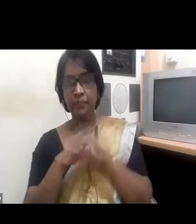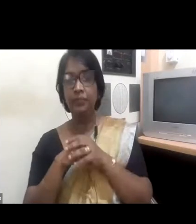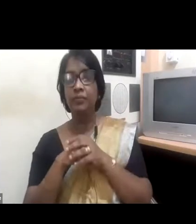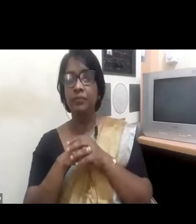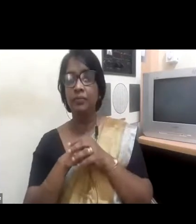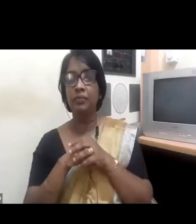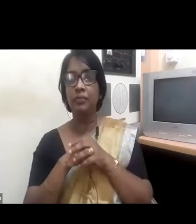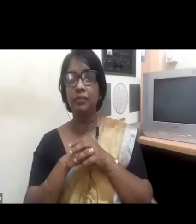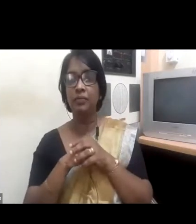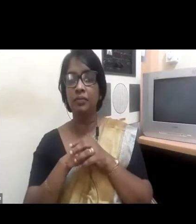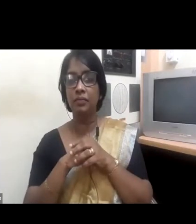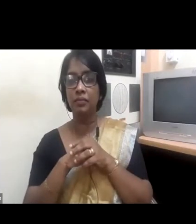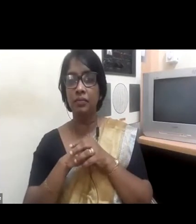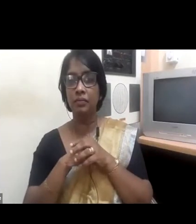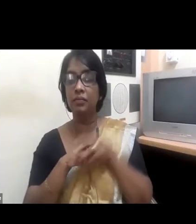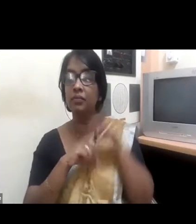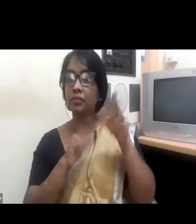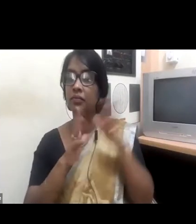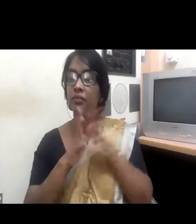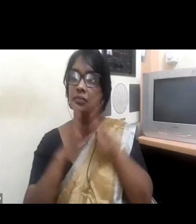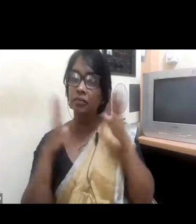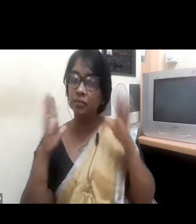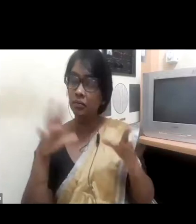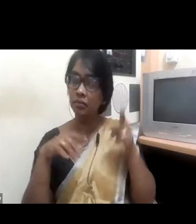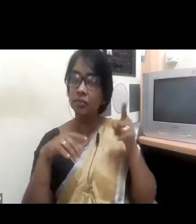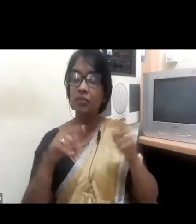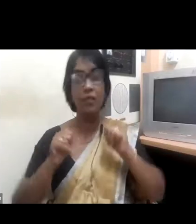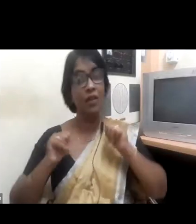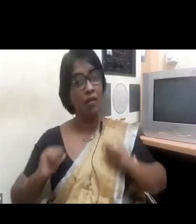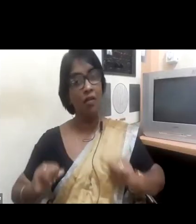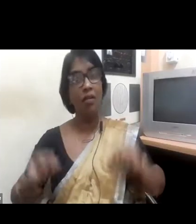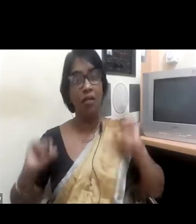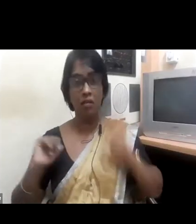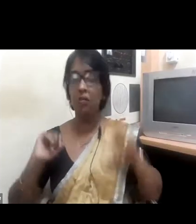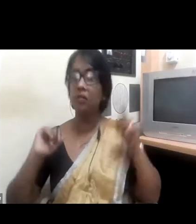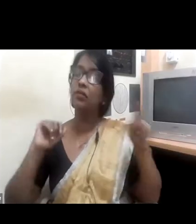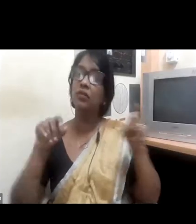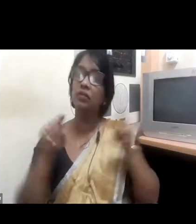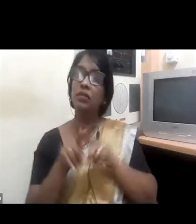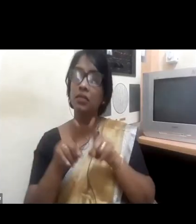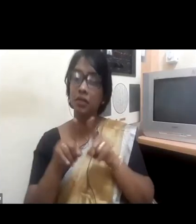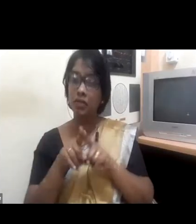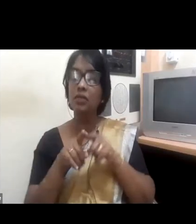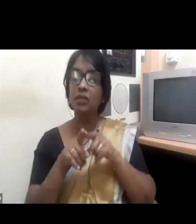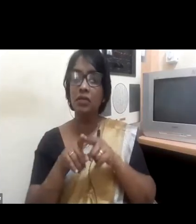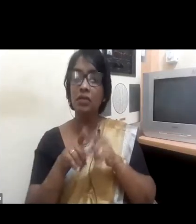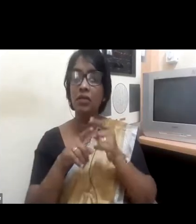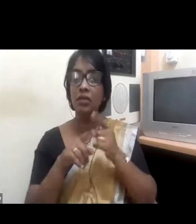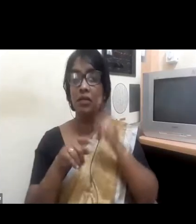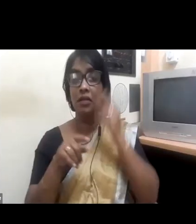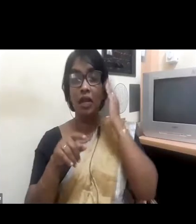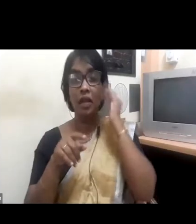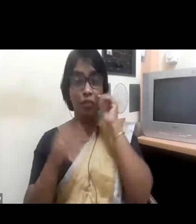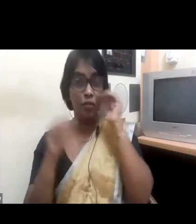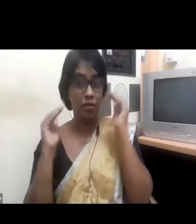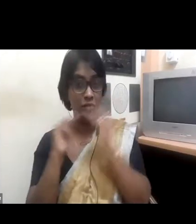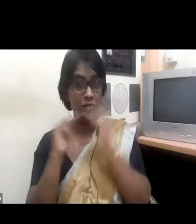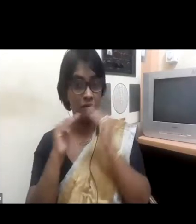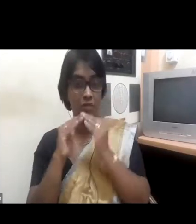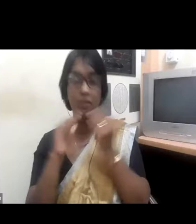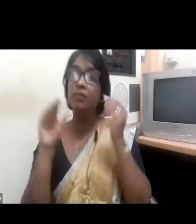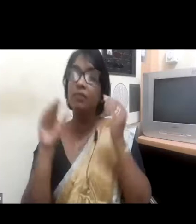of the gender diversity that we have achieved, what I think we are really proud of is that, as I said, we have done nothing special.